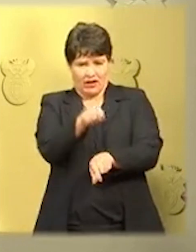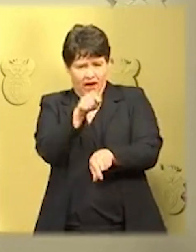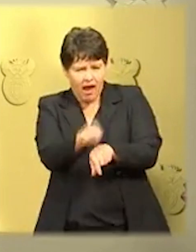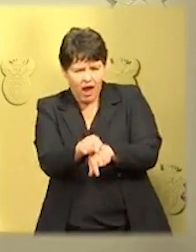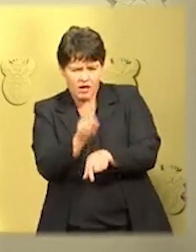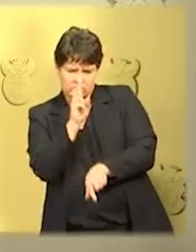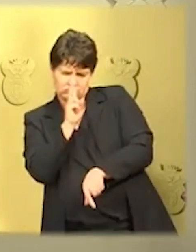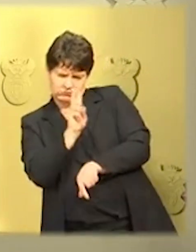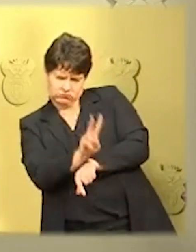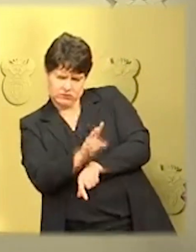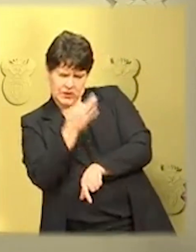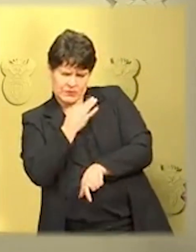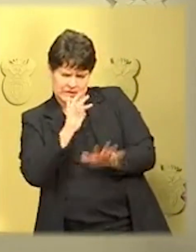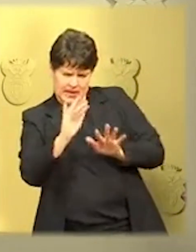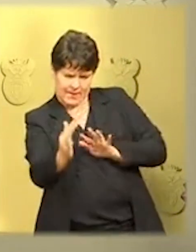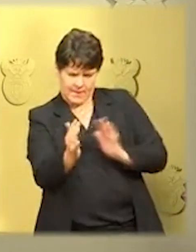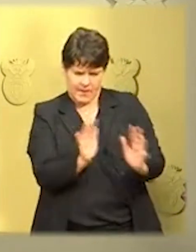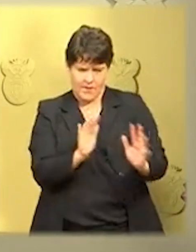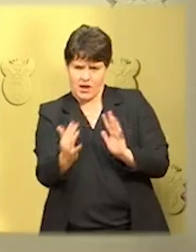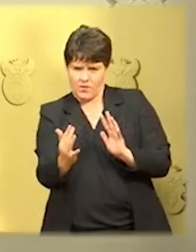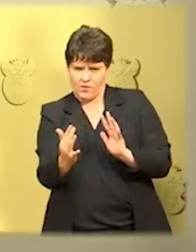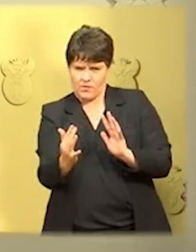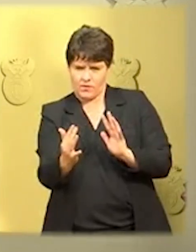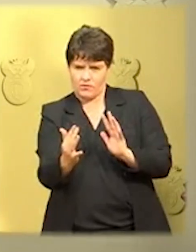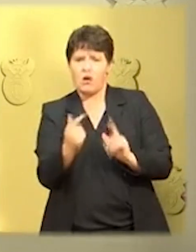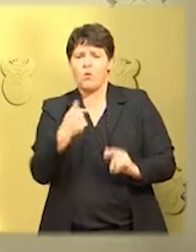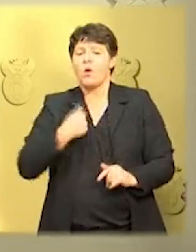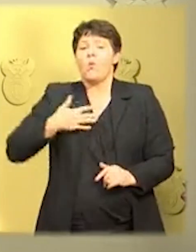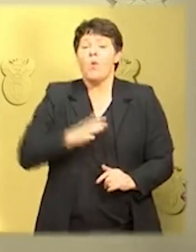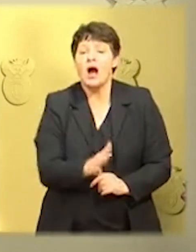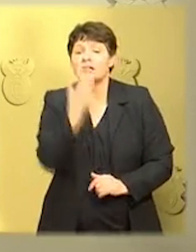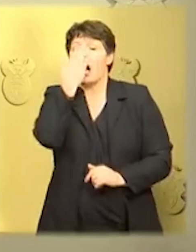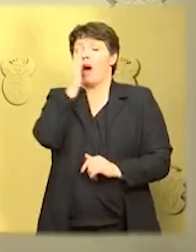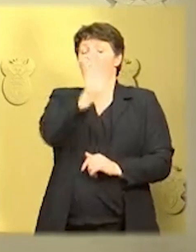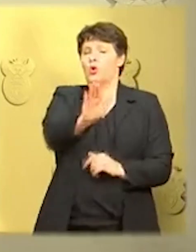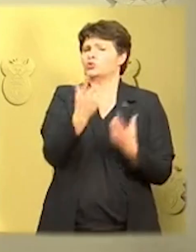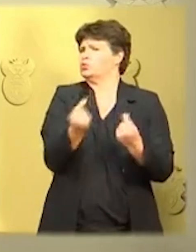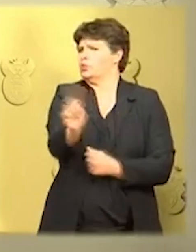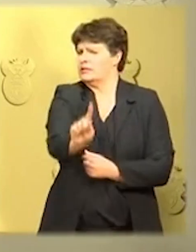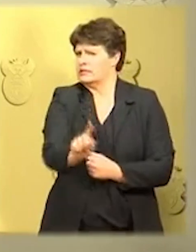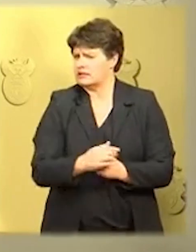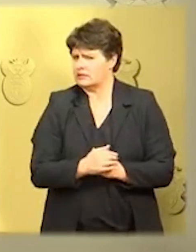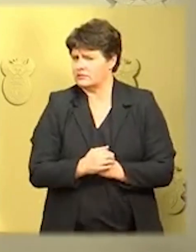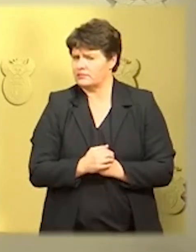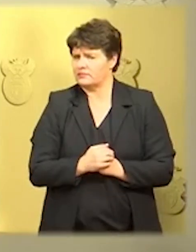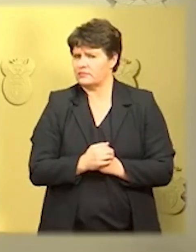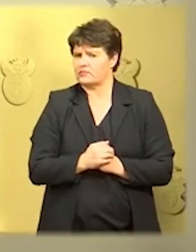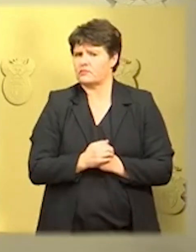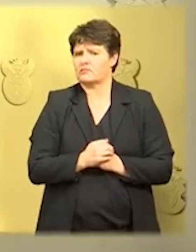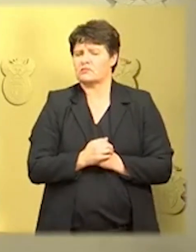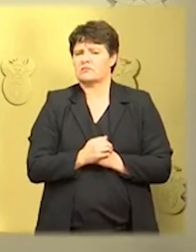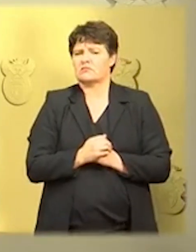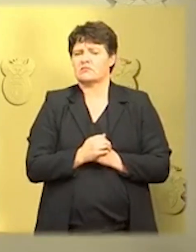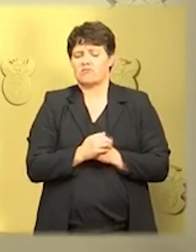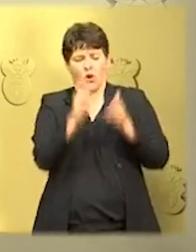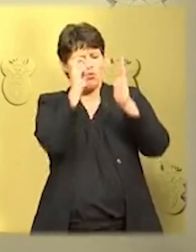take a deliberate and cautious approach to the easing of current lockdown